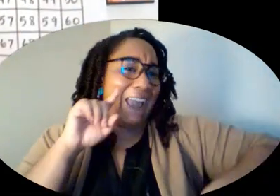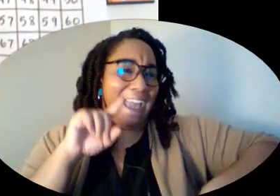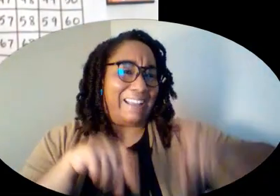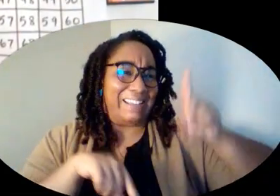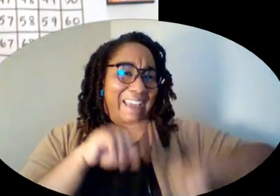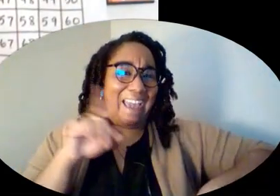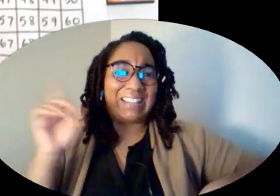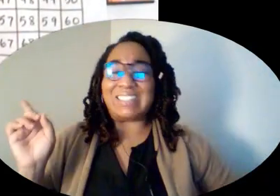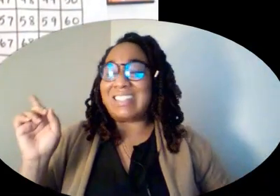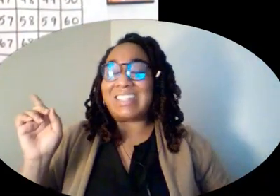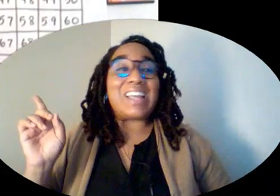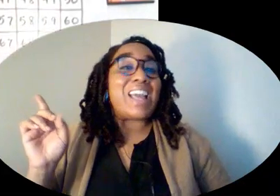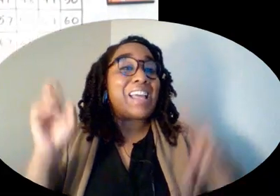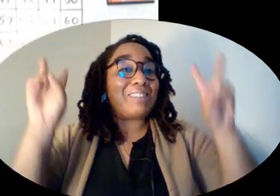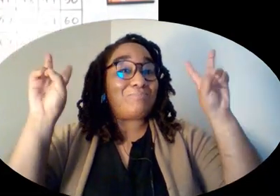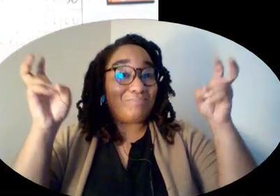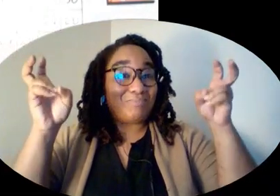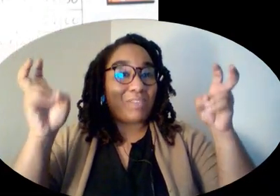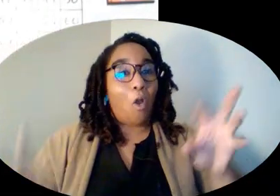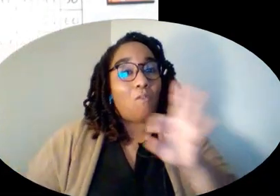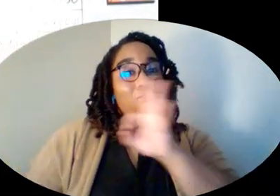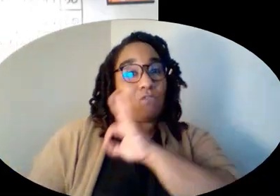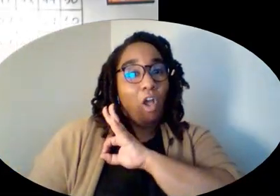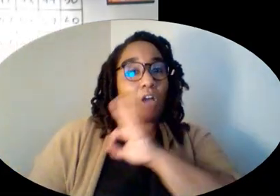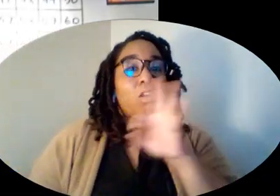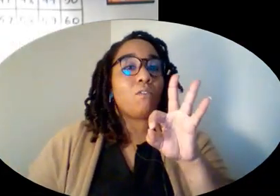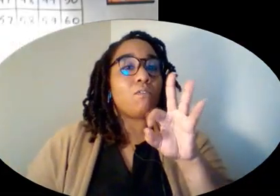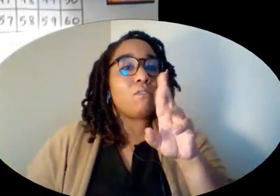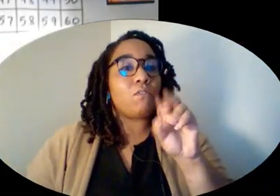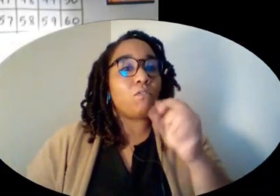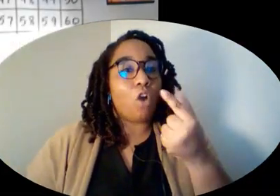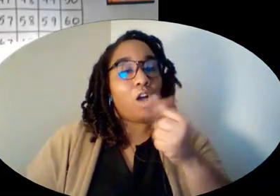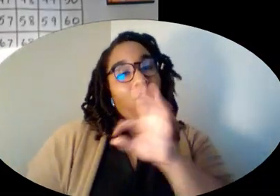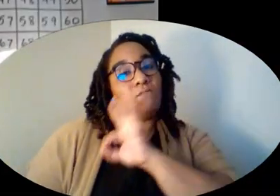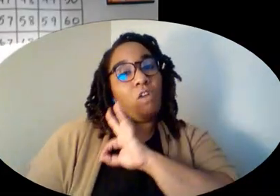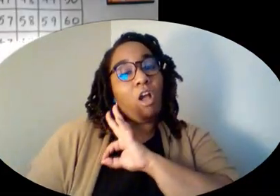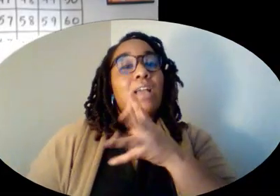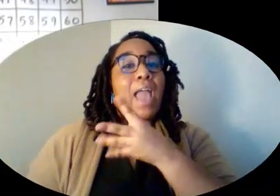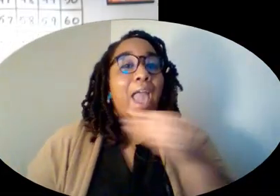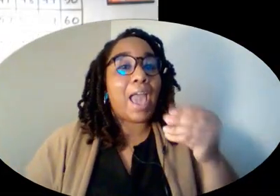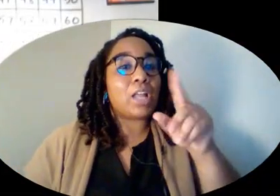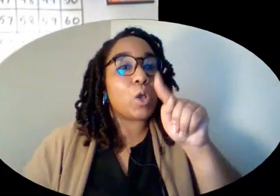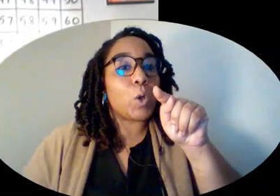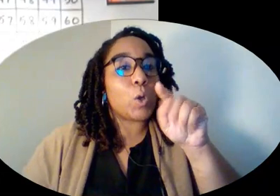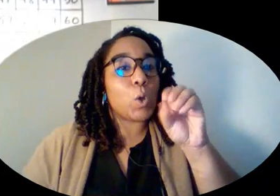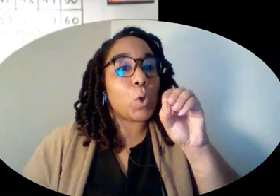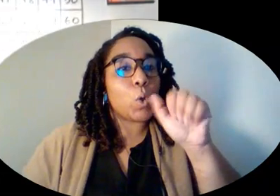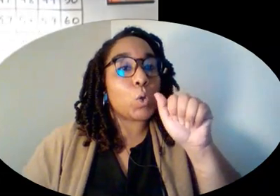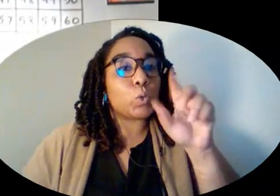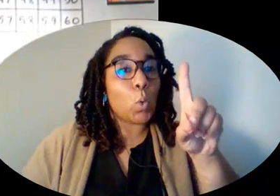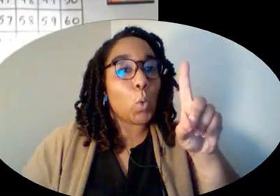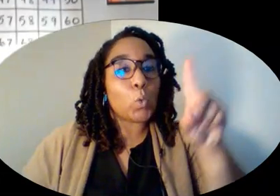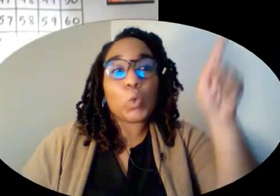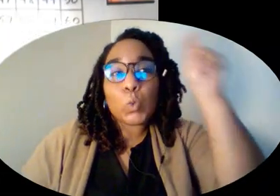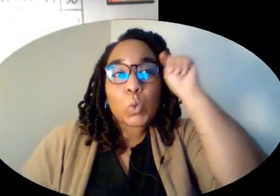and usually a play. Woo. I have a pen over there. You guys, it's hard. Okay.